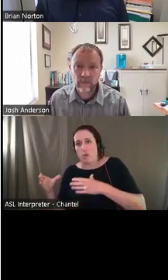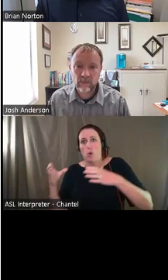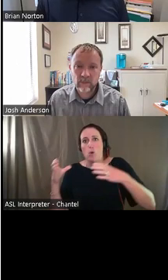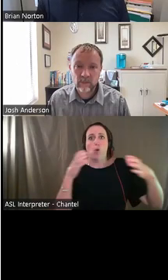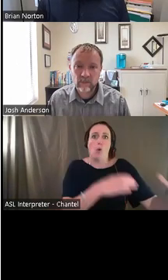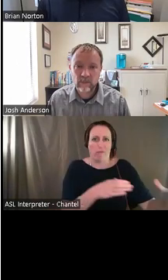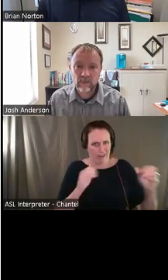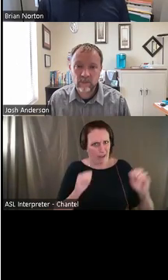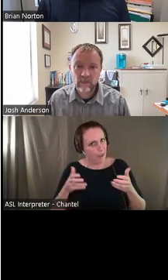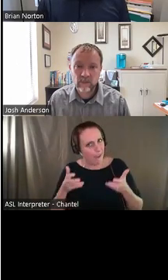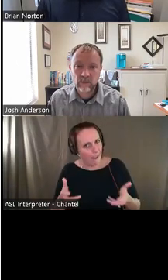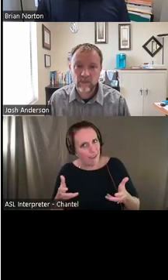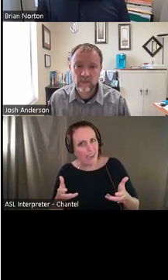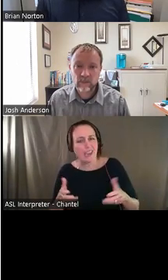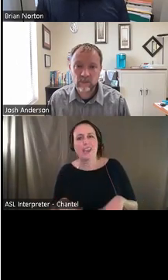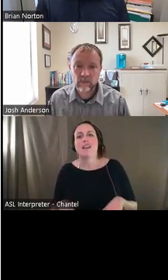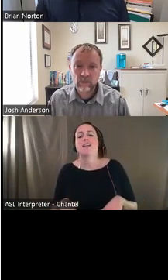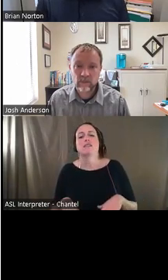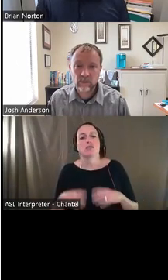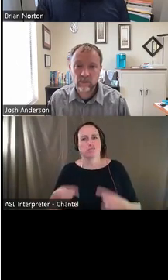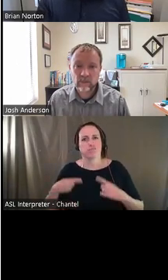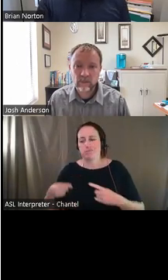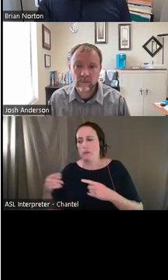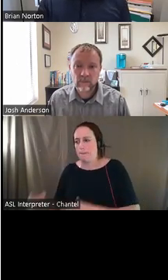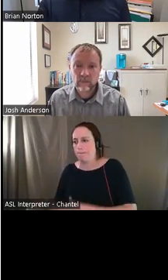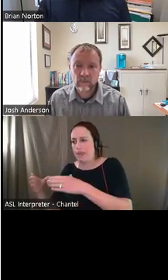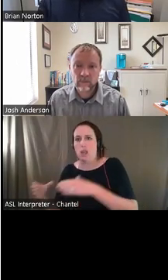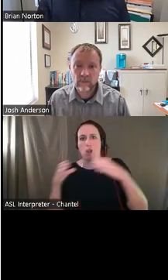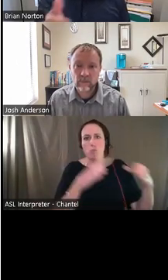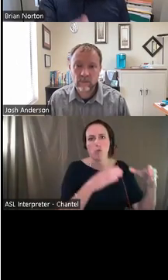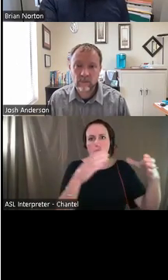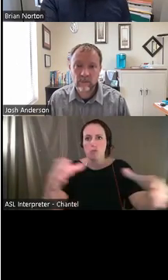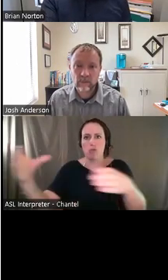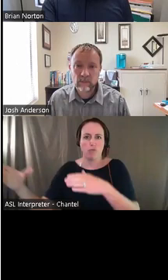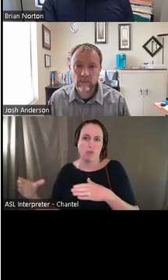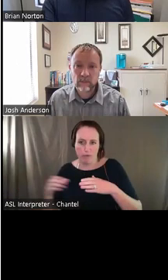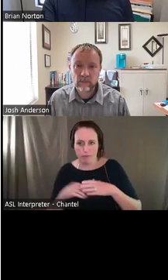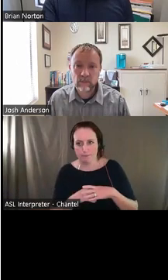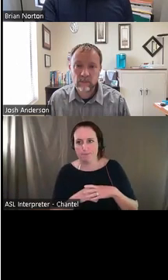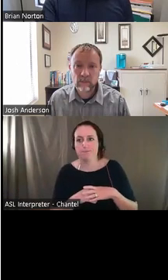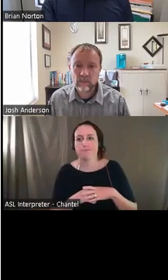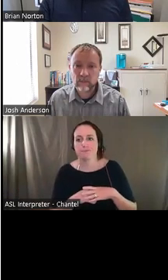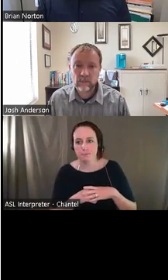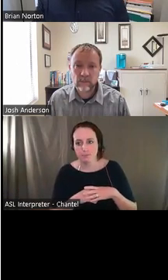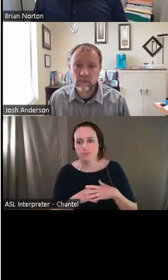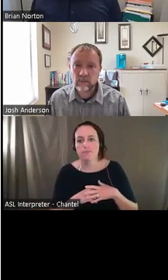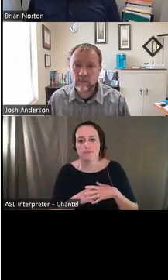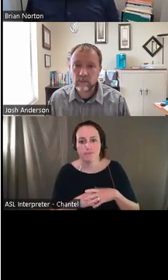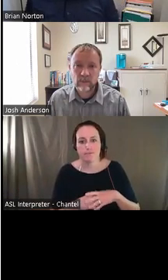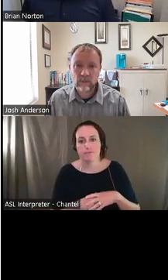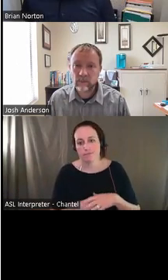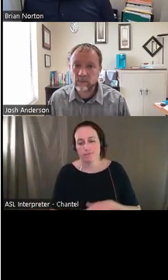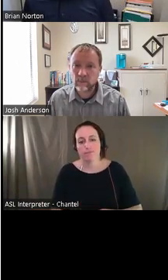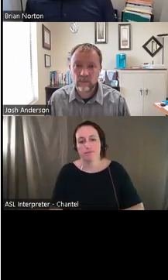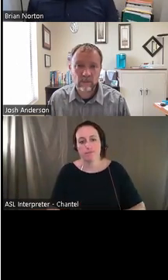bit, um, in their own buckets and they have a difficult time moving things from one place to the other. Maybe it's from where it is, where it's being stored to the cash register.